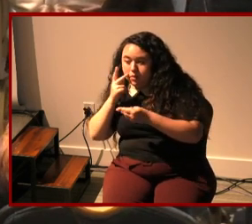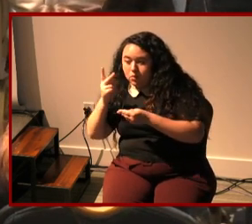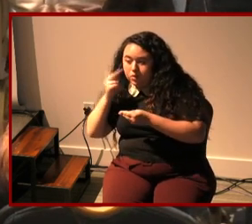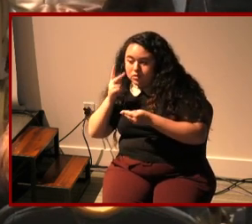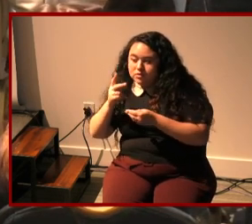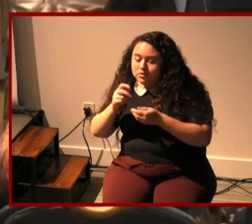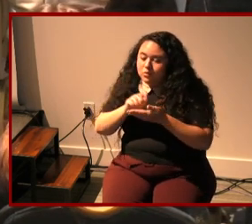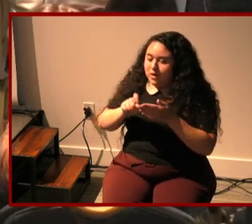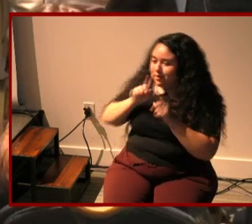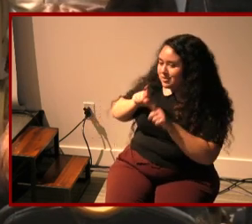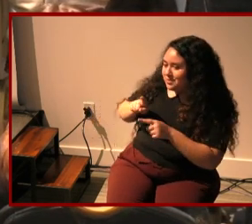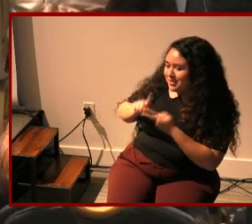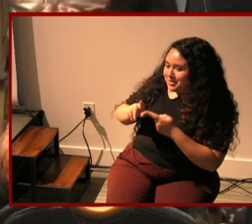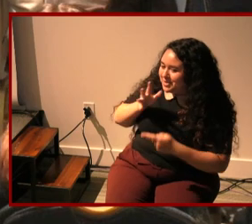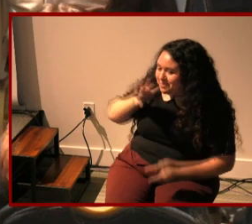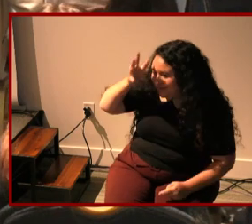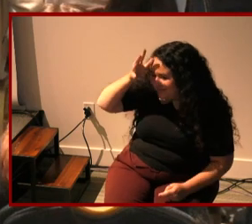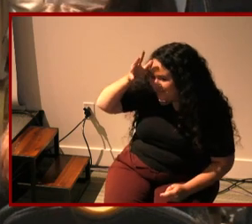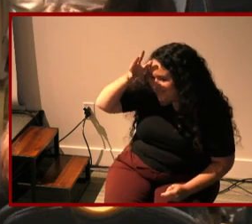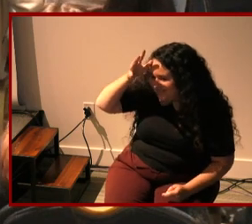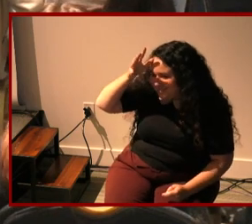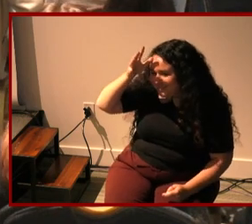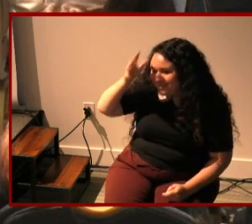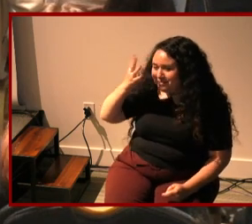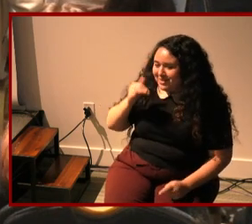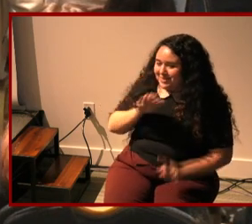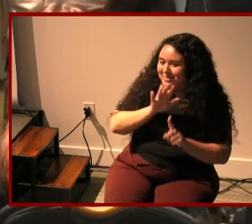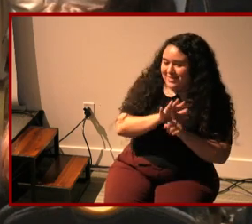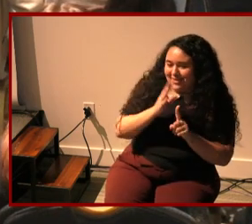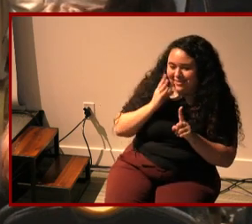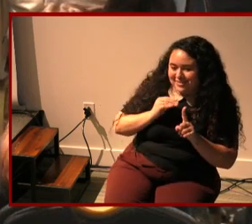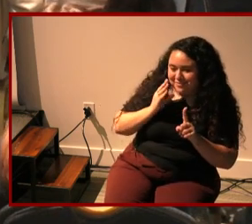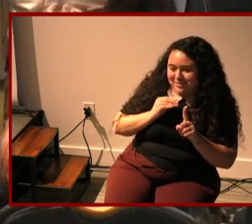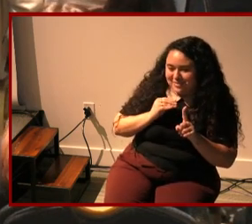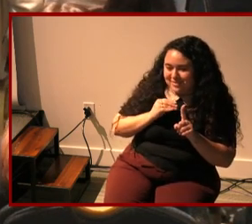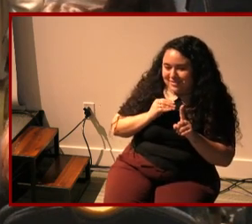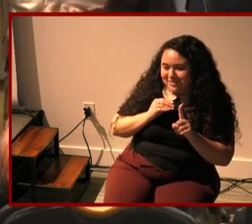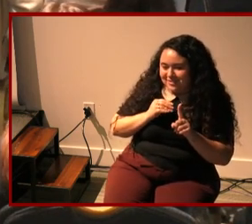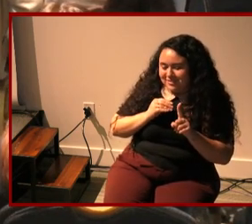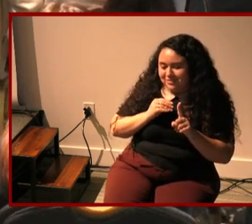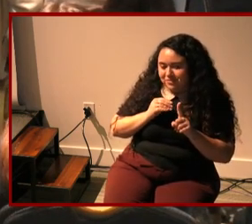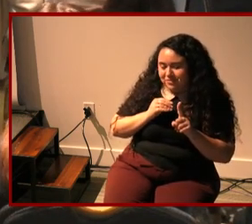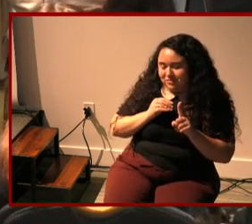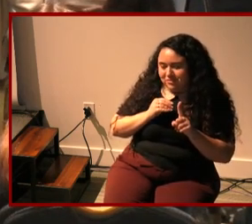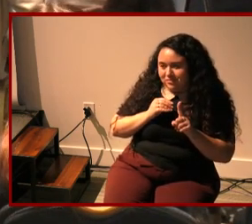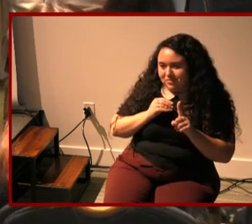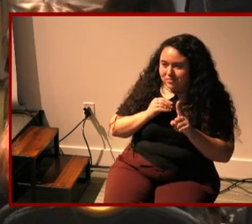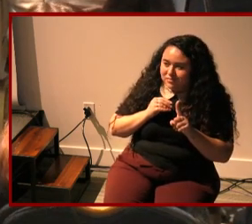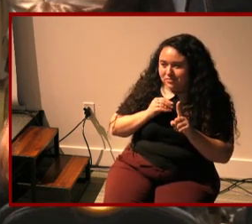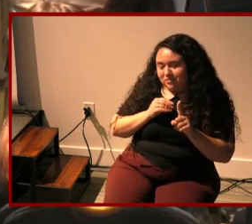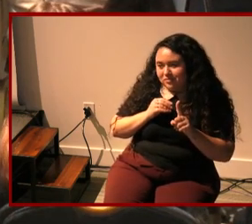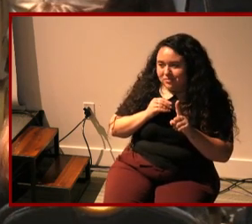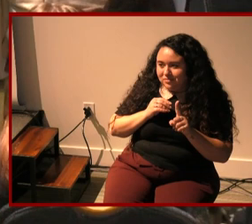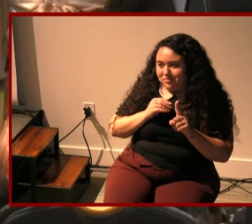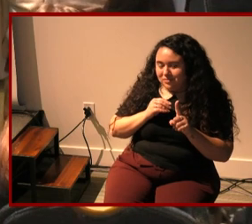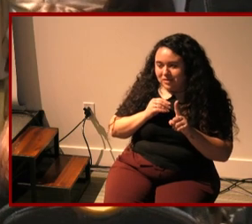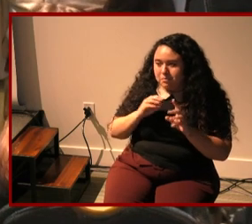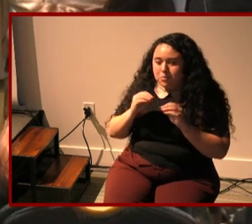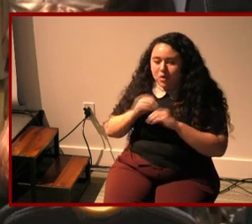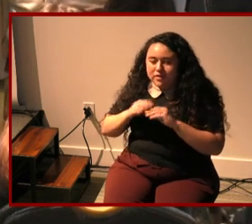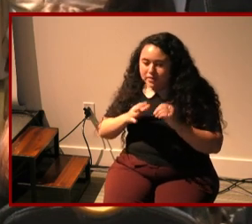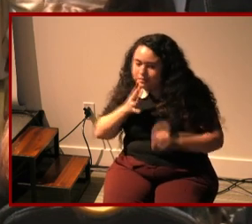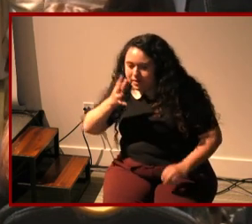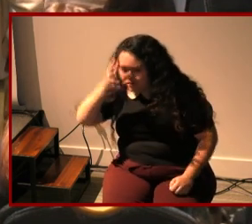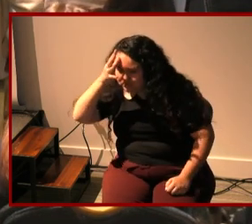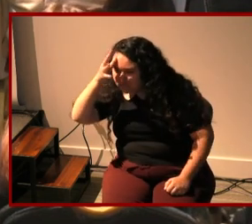kind of response because it's their experience if not the same way more than it is the parents